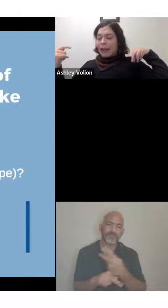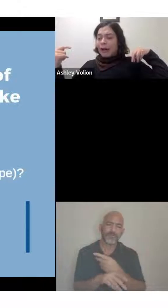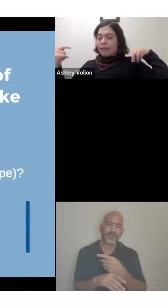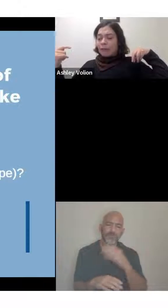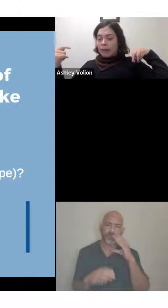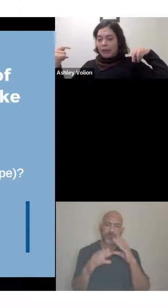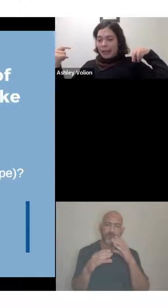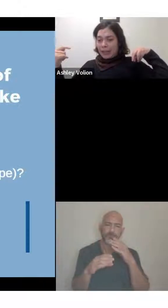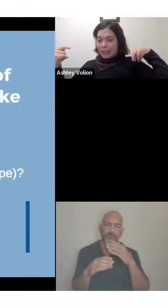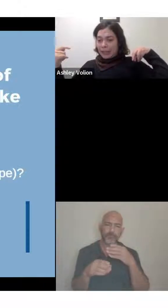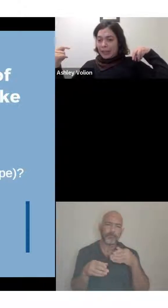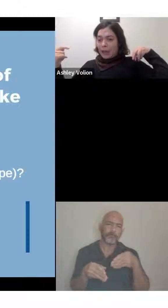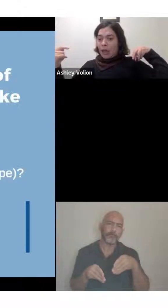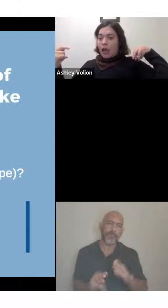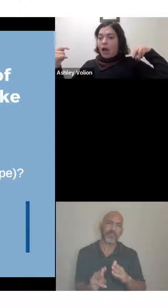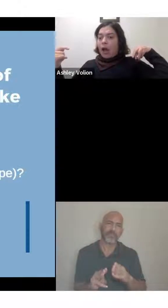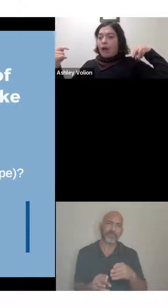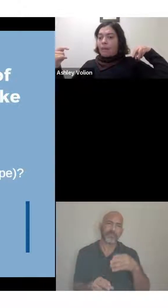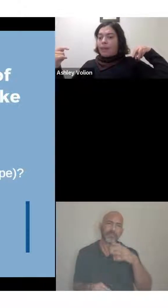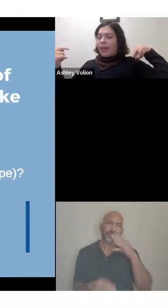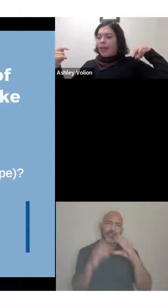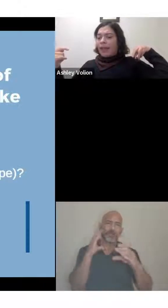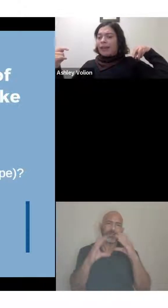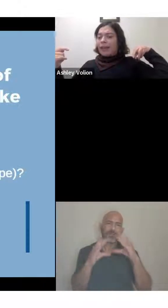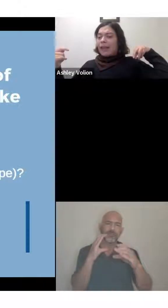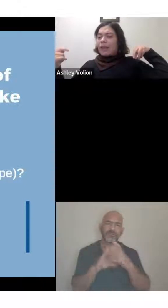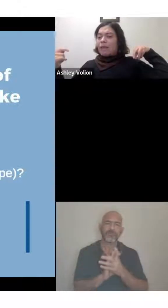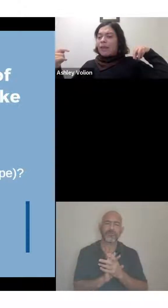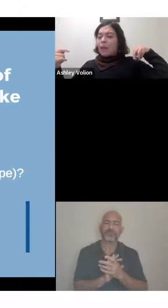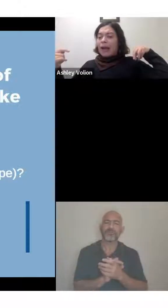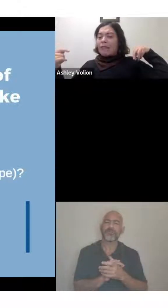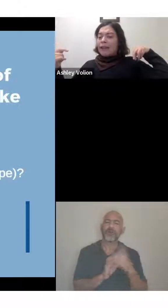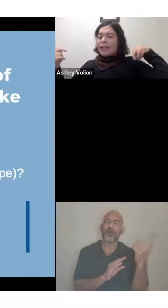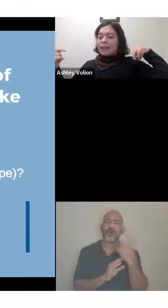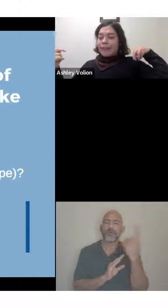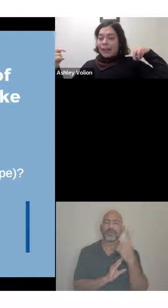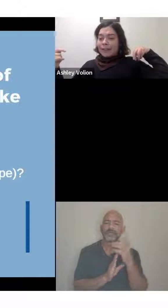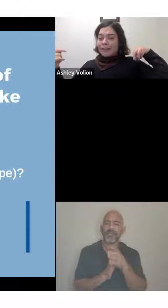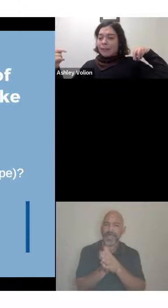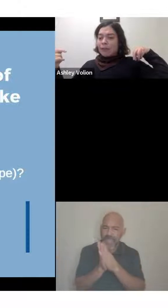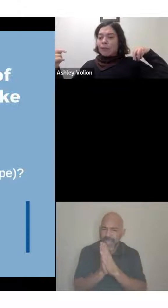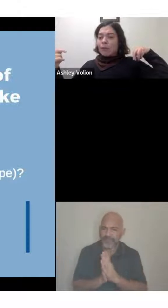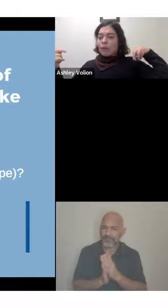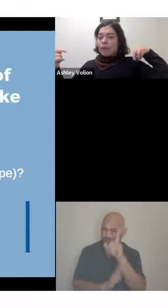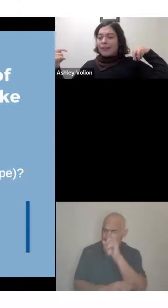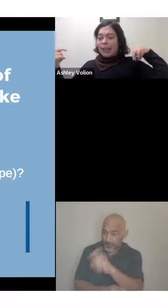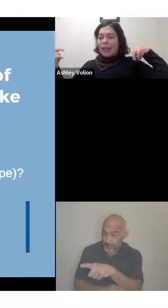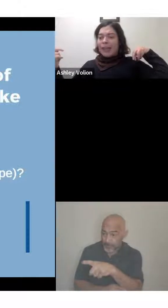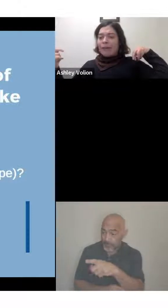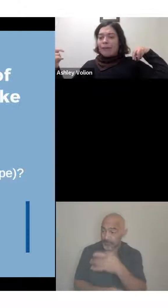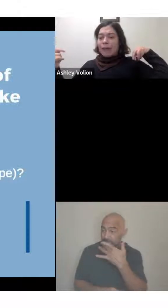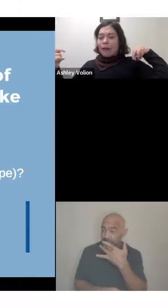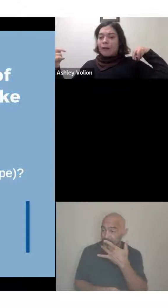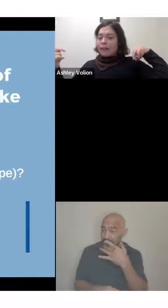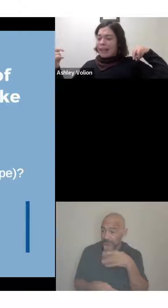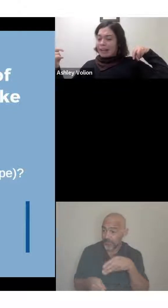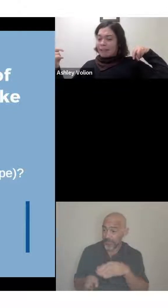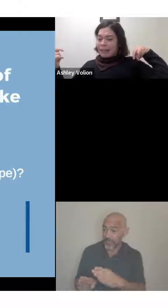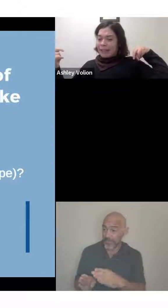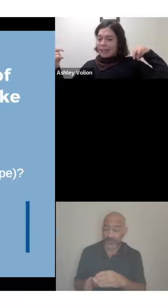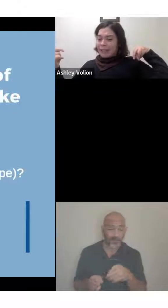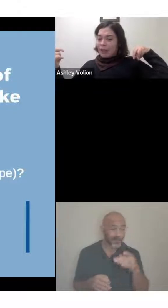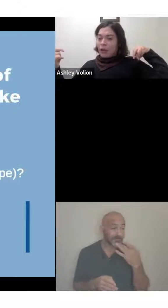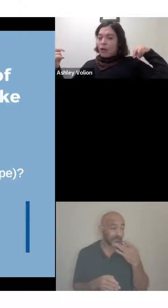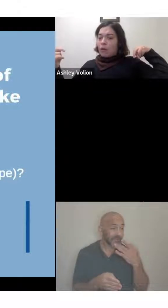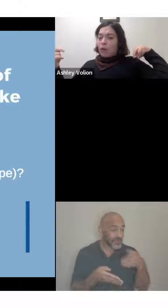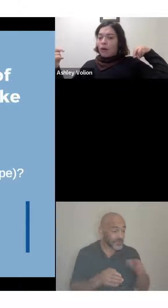method of communication. And it can be a wide range of communication, some people like email or text